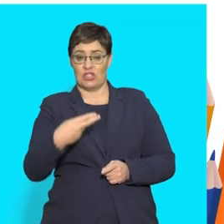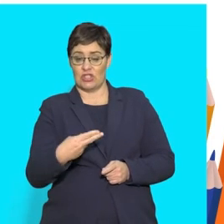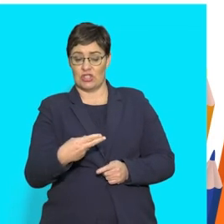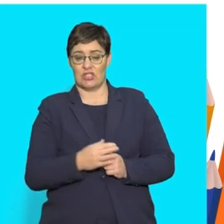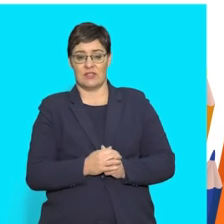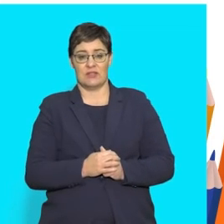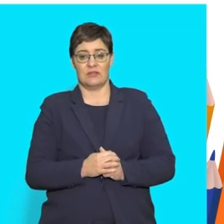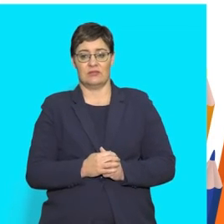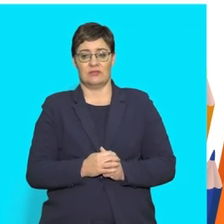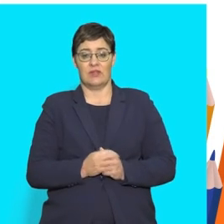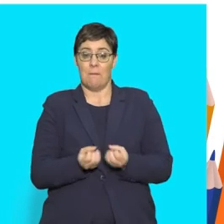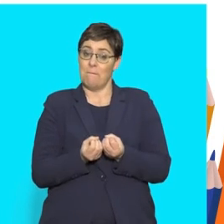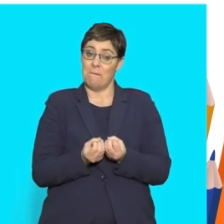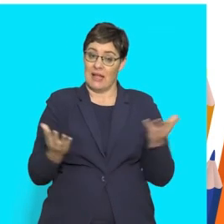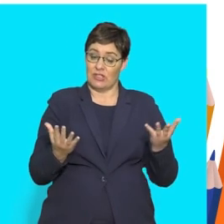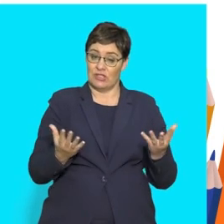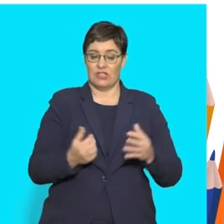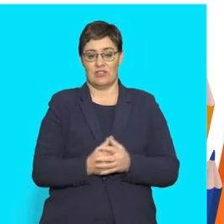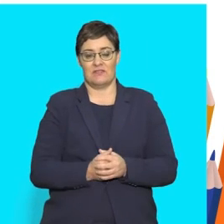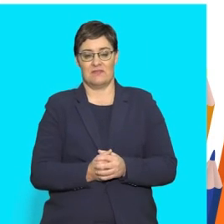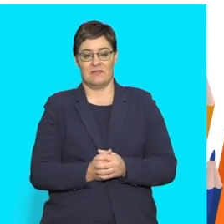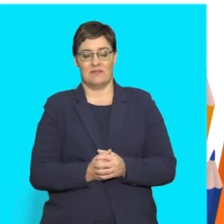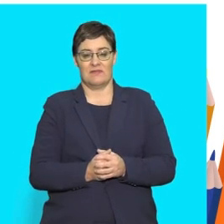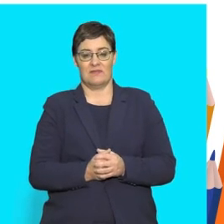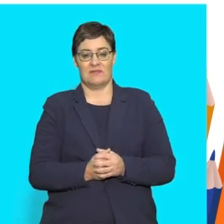31. 31. 32. 32. 32.